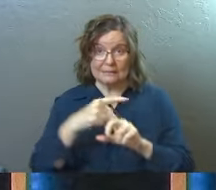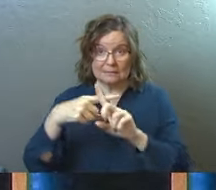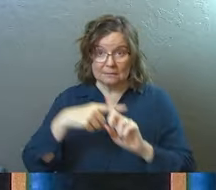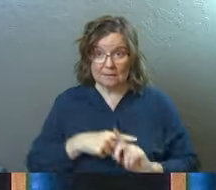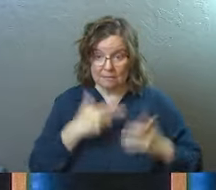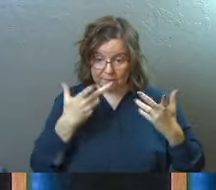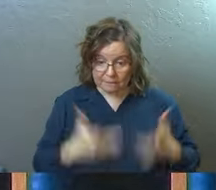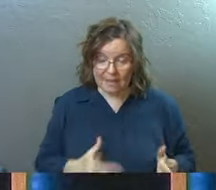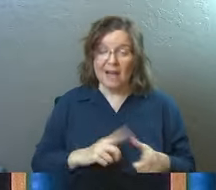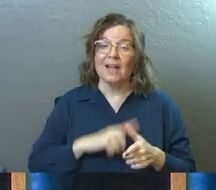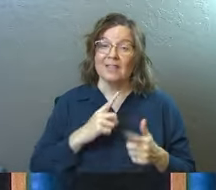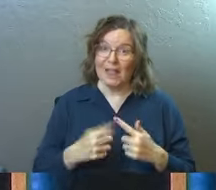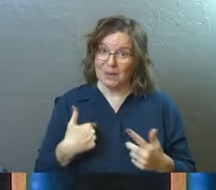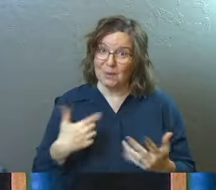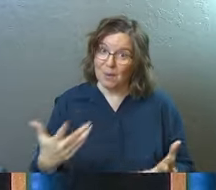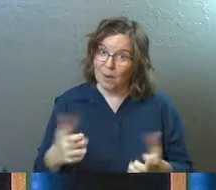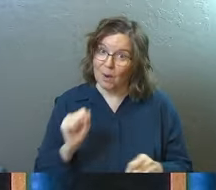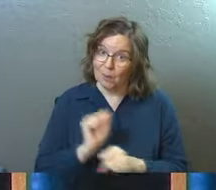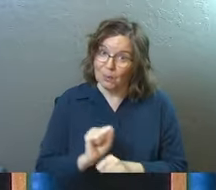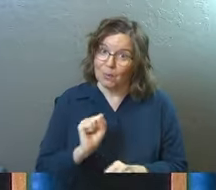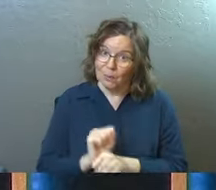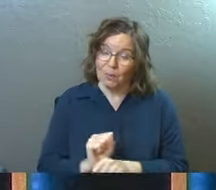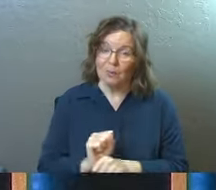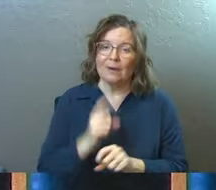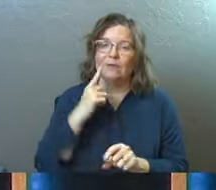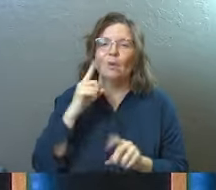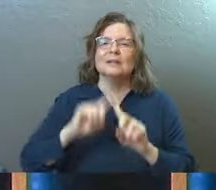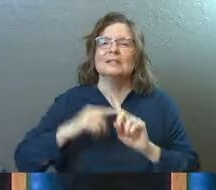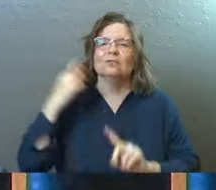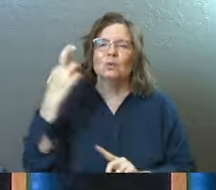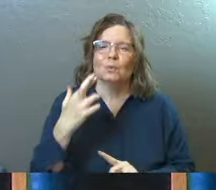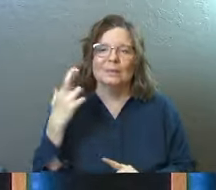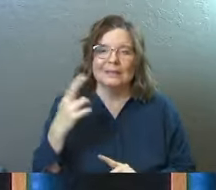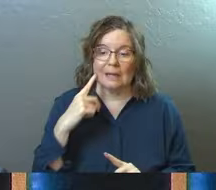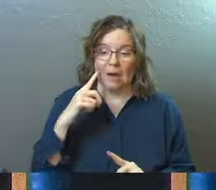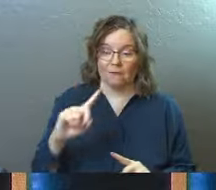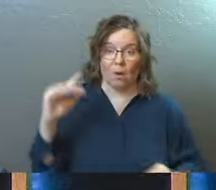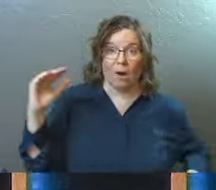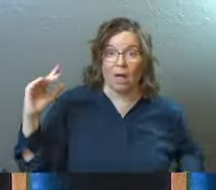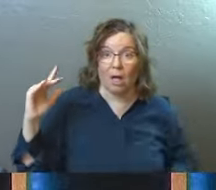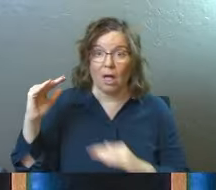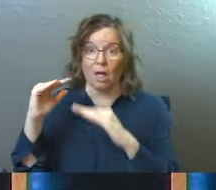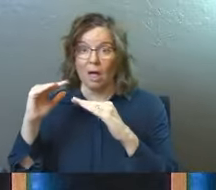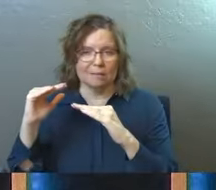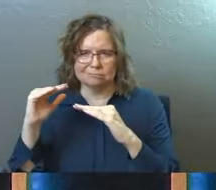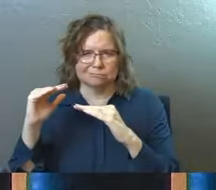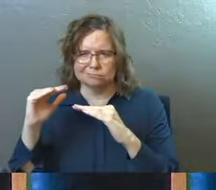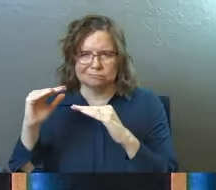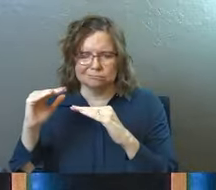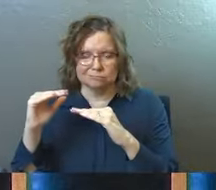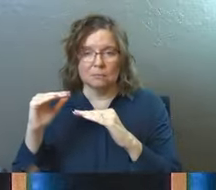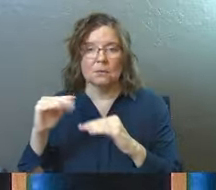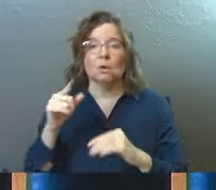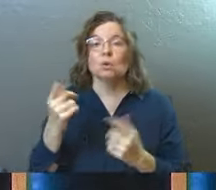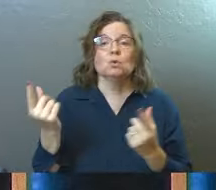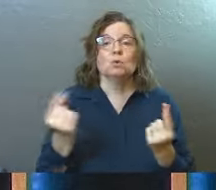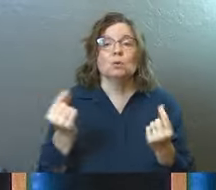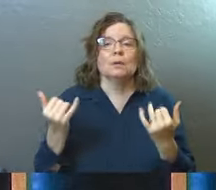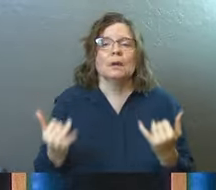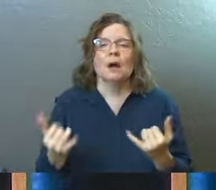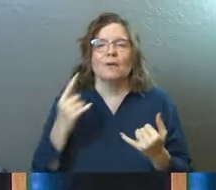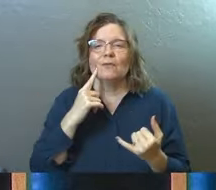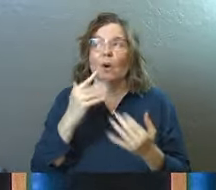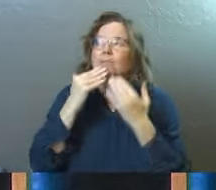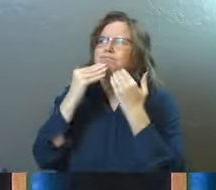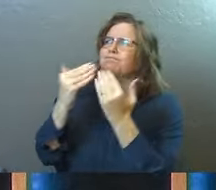you're going to do works. But you're going to do works for a different reason. You're not going to do works to try to elevate yourself to God. You're going to do